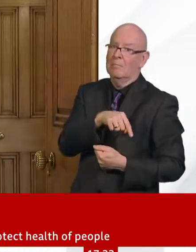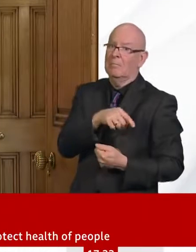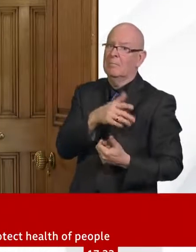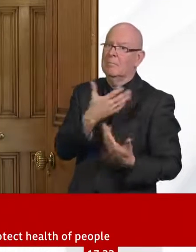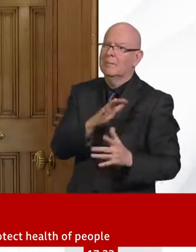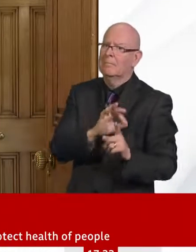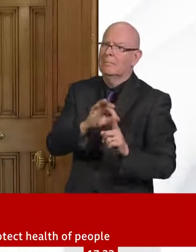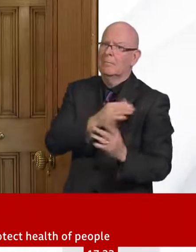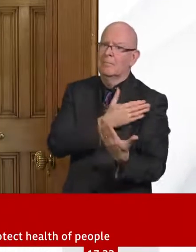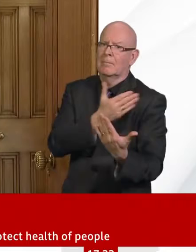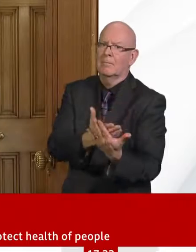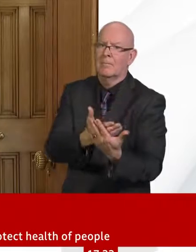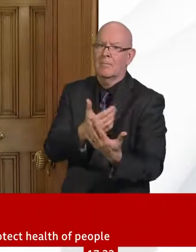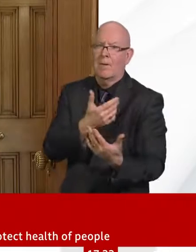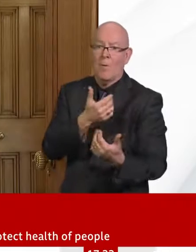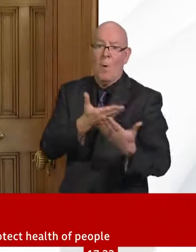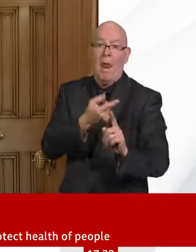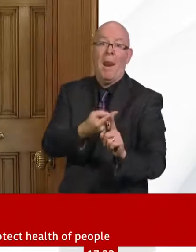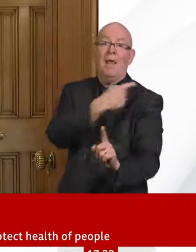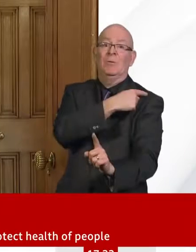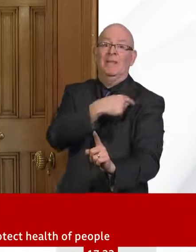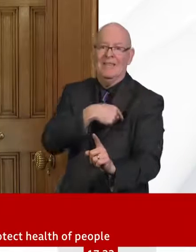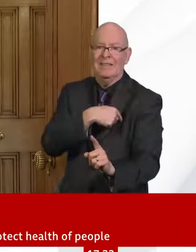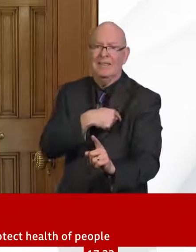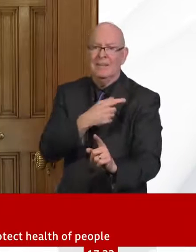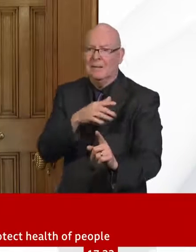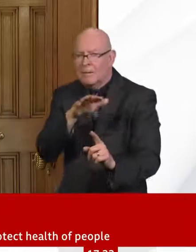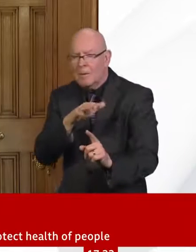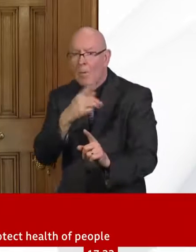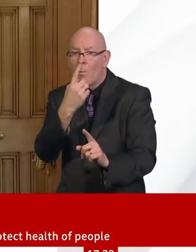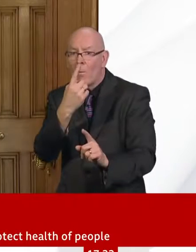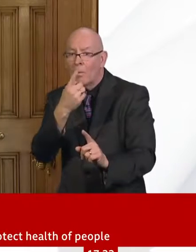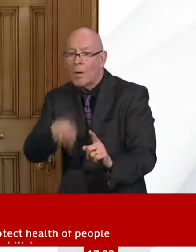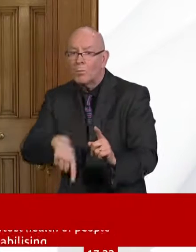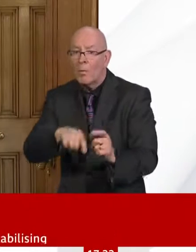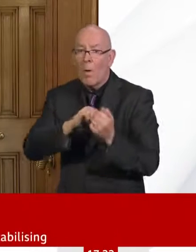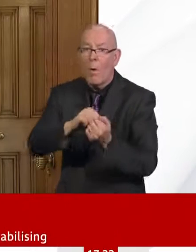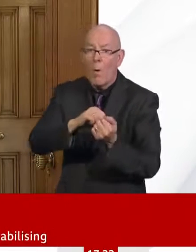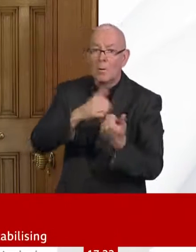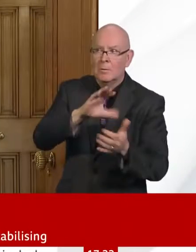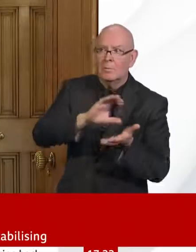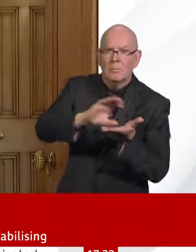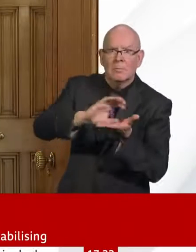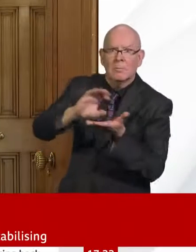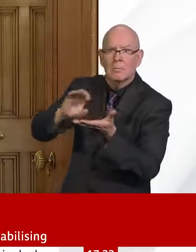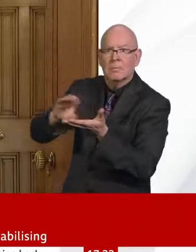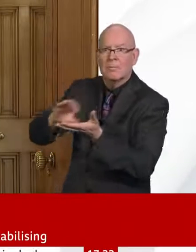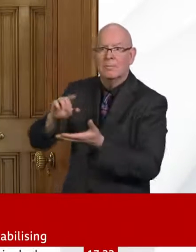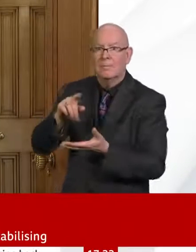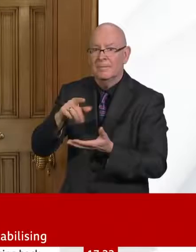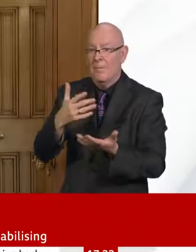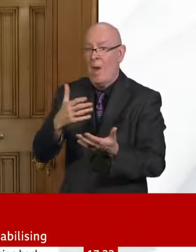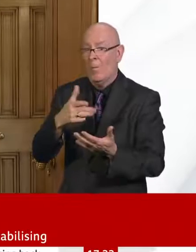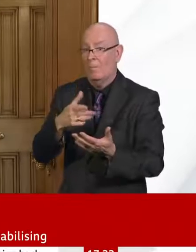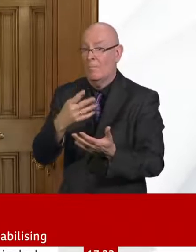I'm grateful to all the bank staff, who I know many at the large banks have worked over the Easter weekend to help work through the backlog